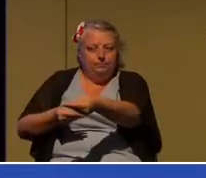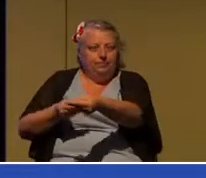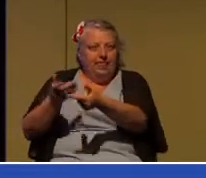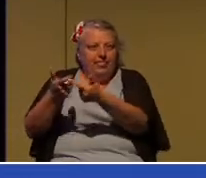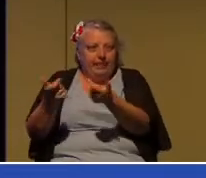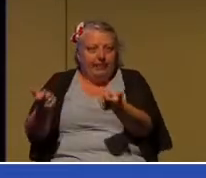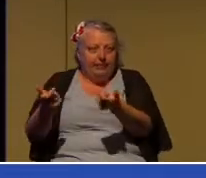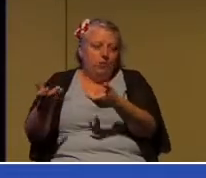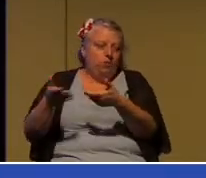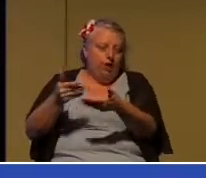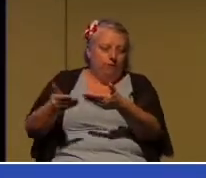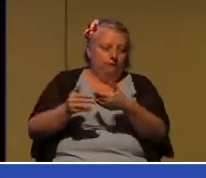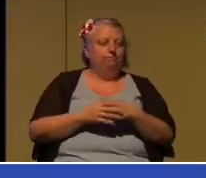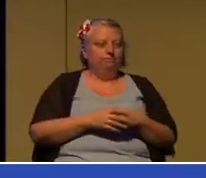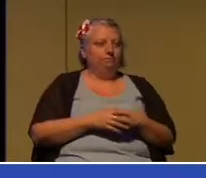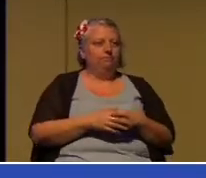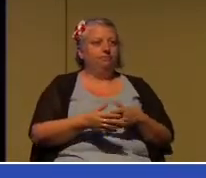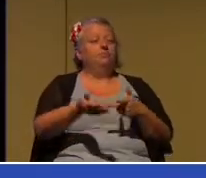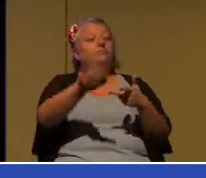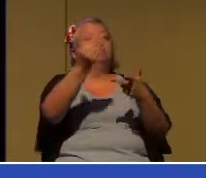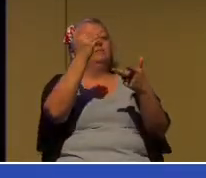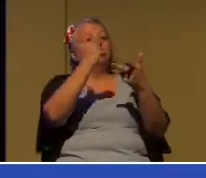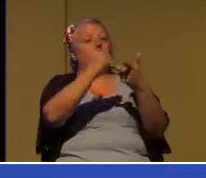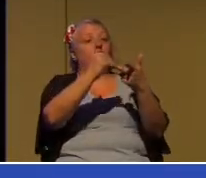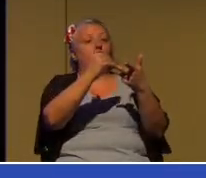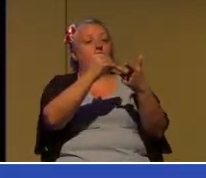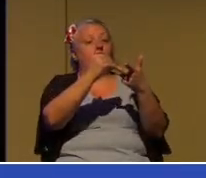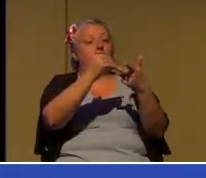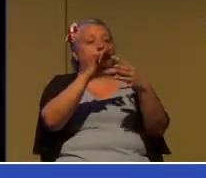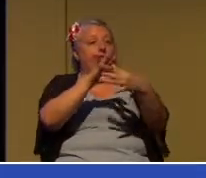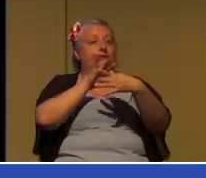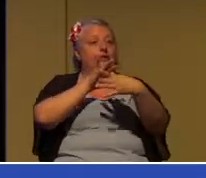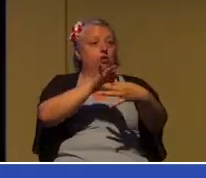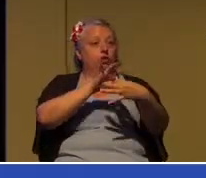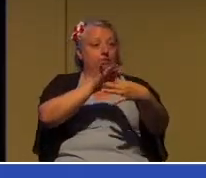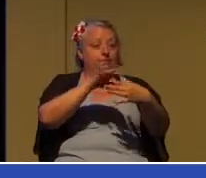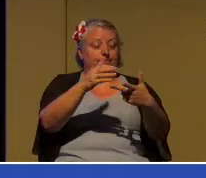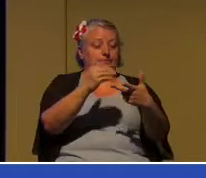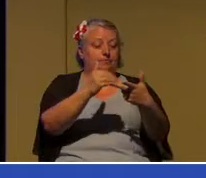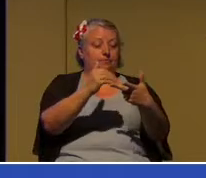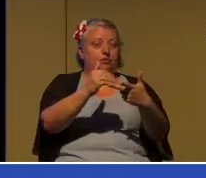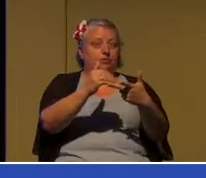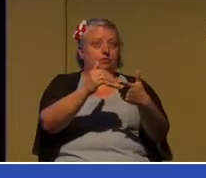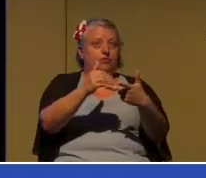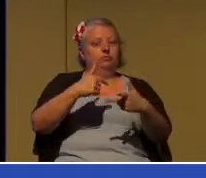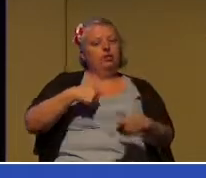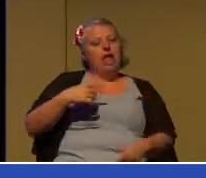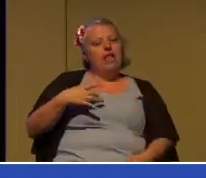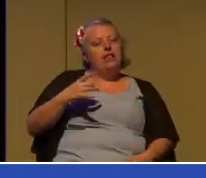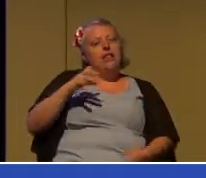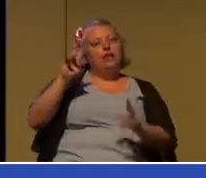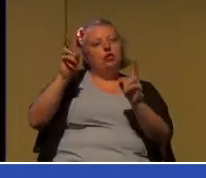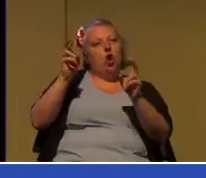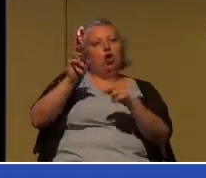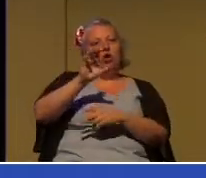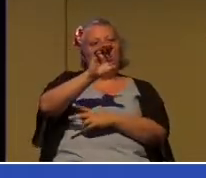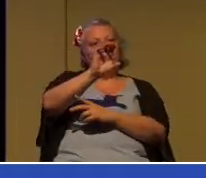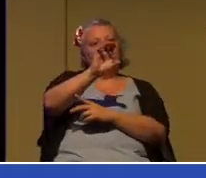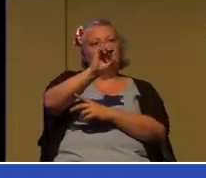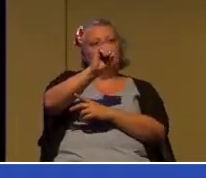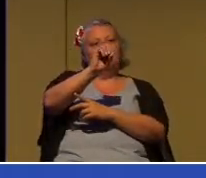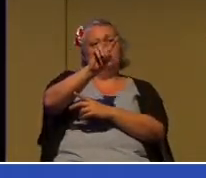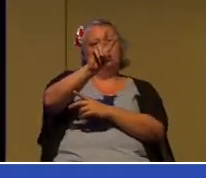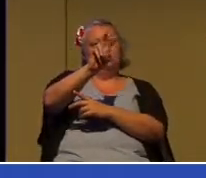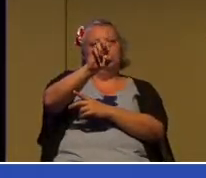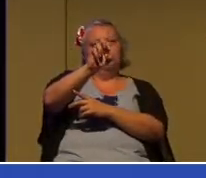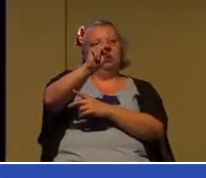area of relationship is what I like to call covenantal. And a